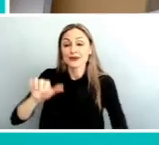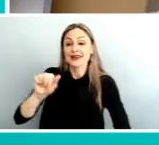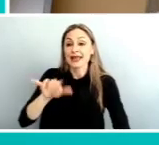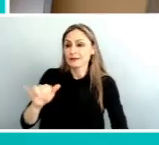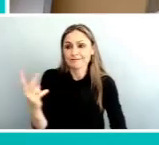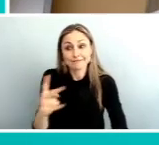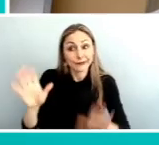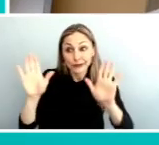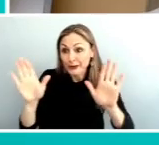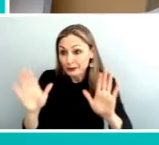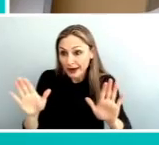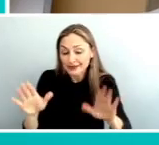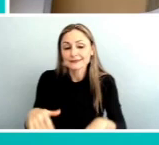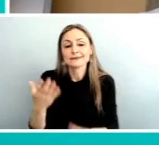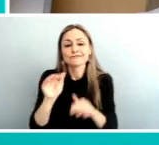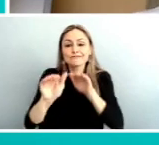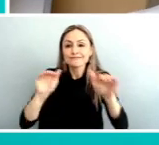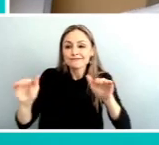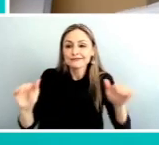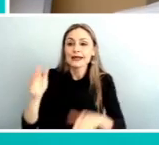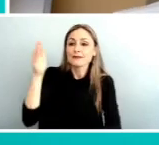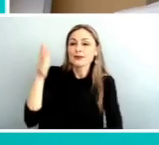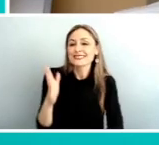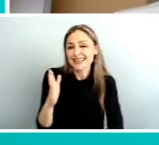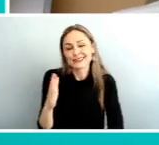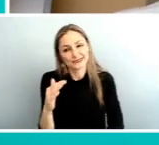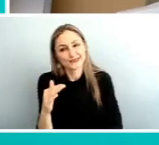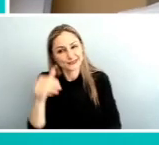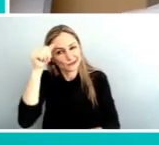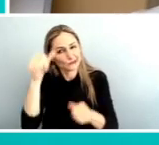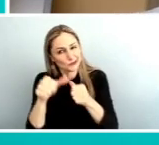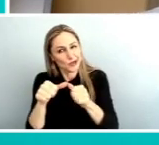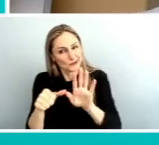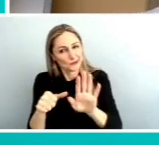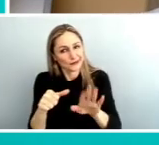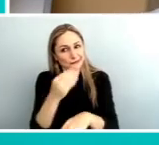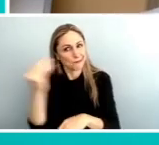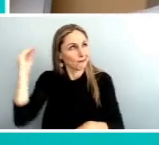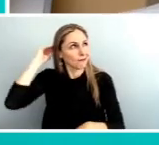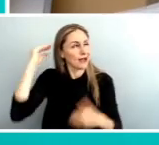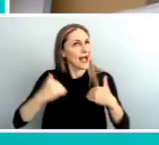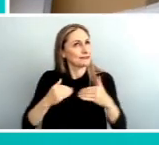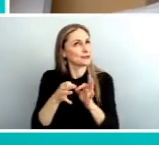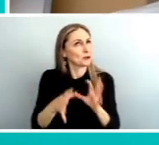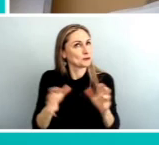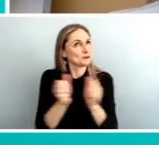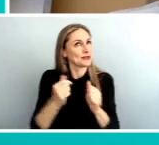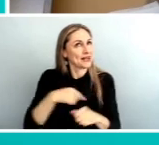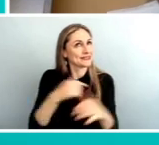remind the presenters to just keep that in mind that we have sign language interpreters.